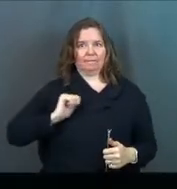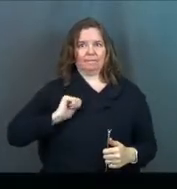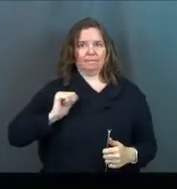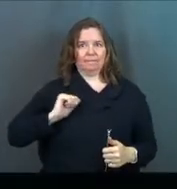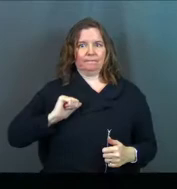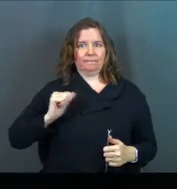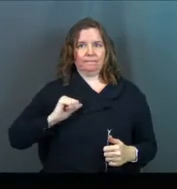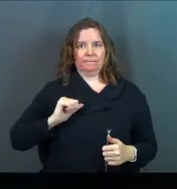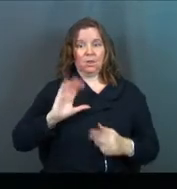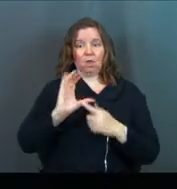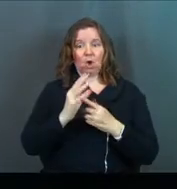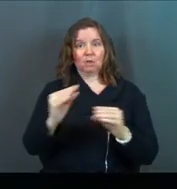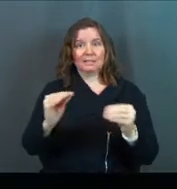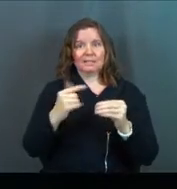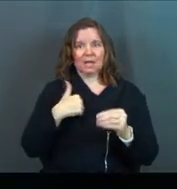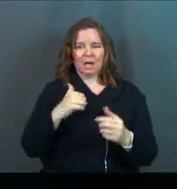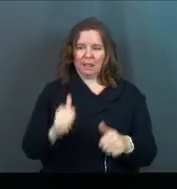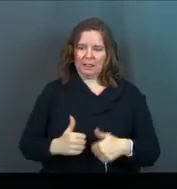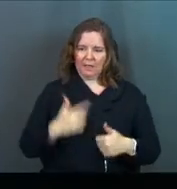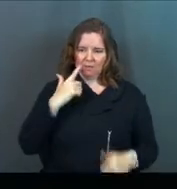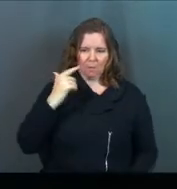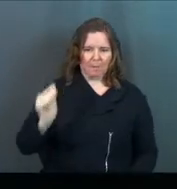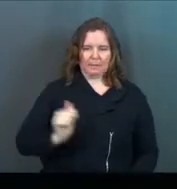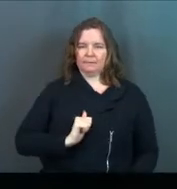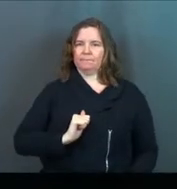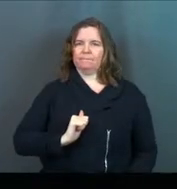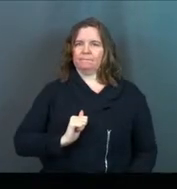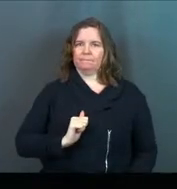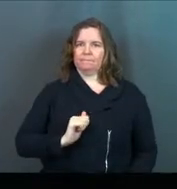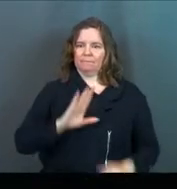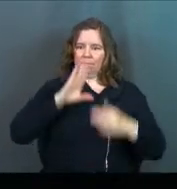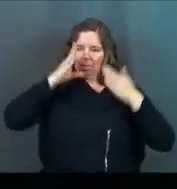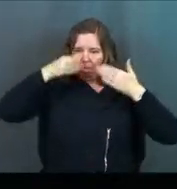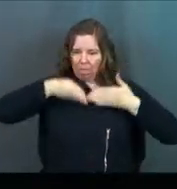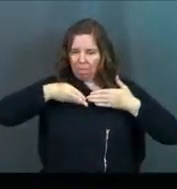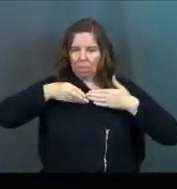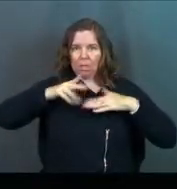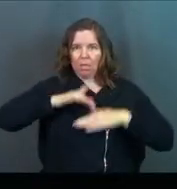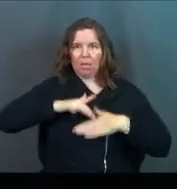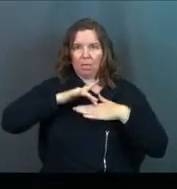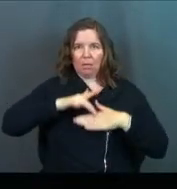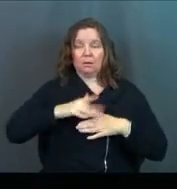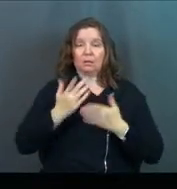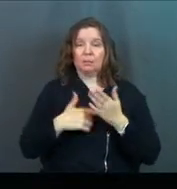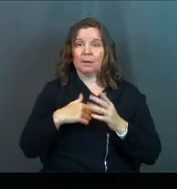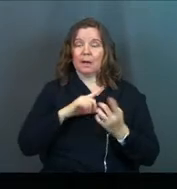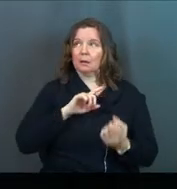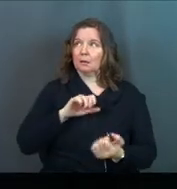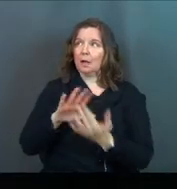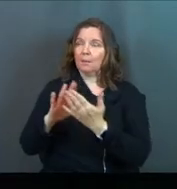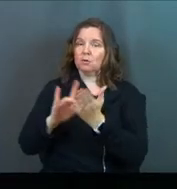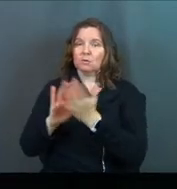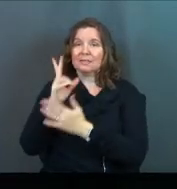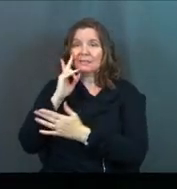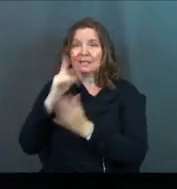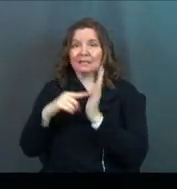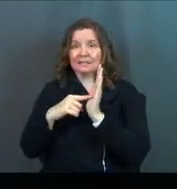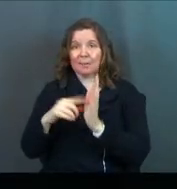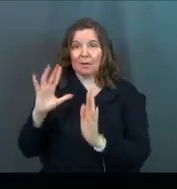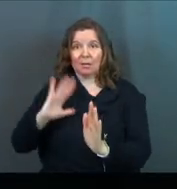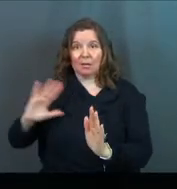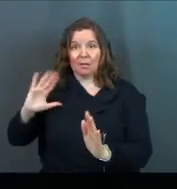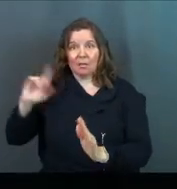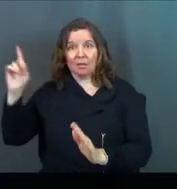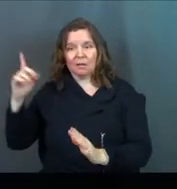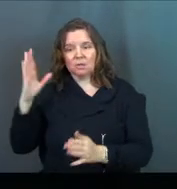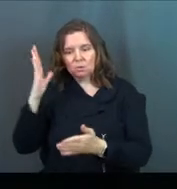Our culture teaches us that, to live for ourselves. And so much about coming to Jesus and seeing His example in the early days